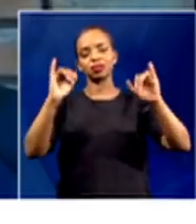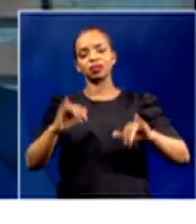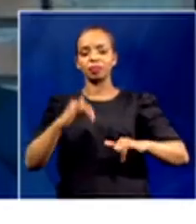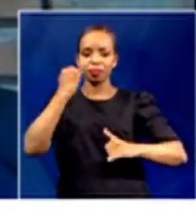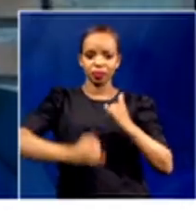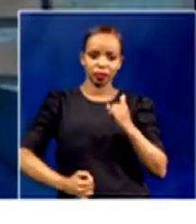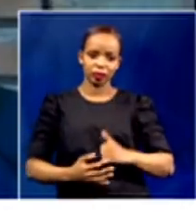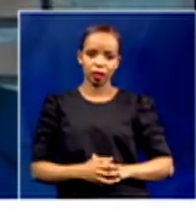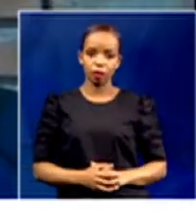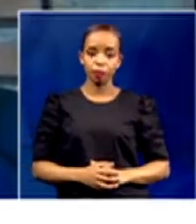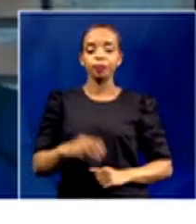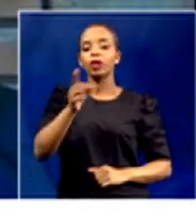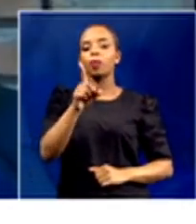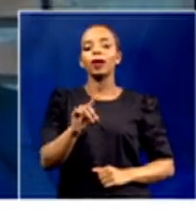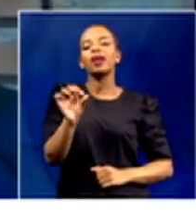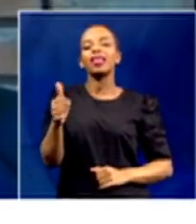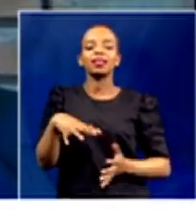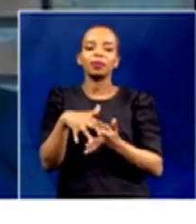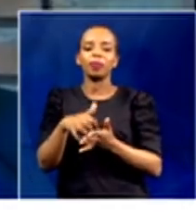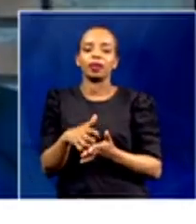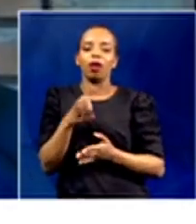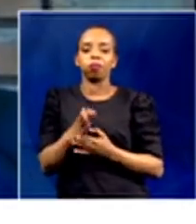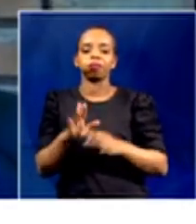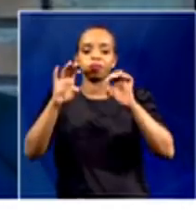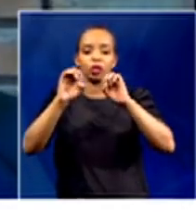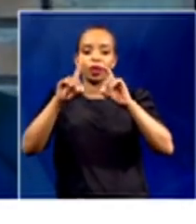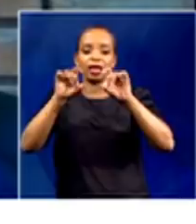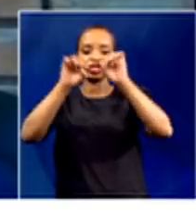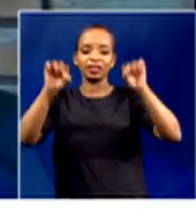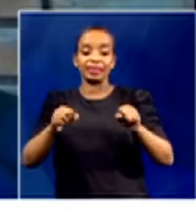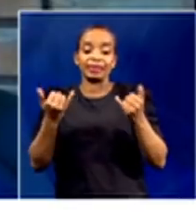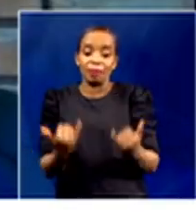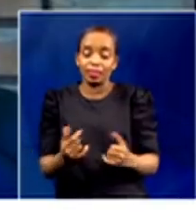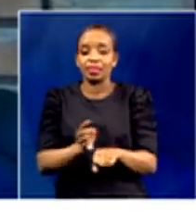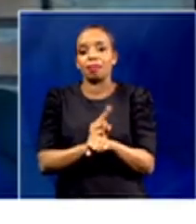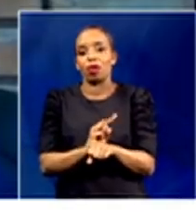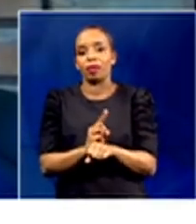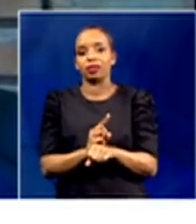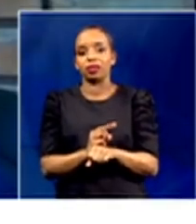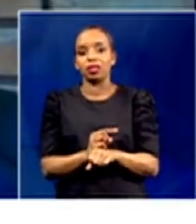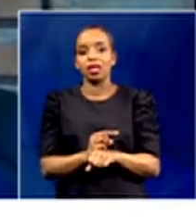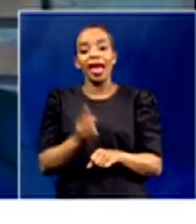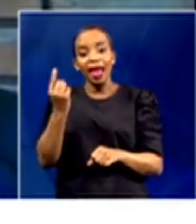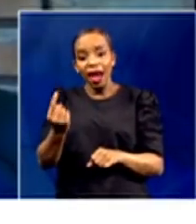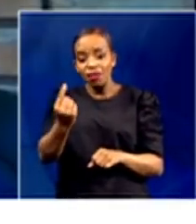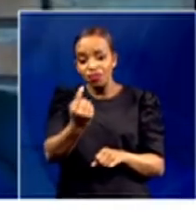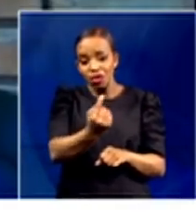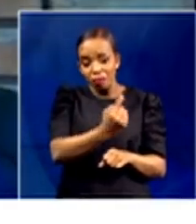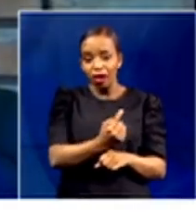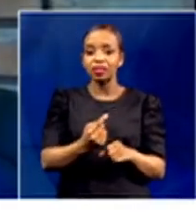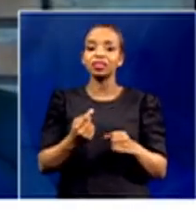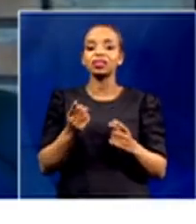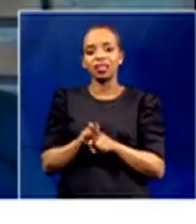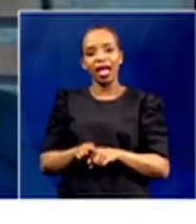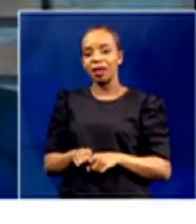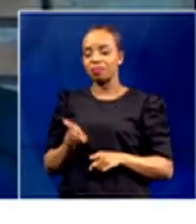weaknesses, if you ask, in our education system at the moment? And without batting an eyelid, everybody, the man in the street will tell you,